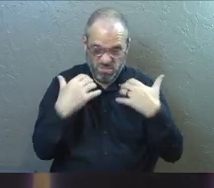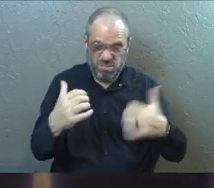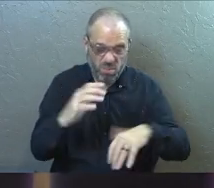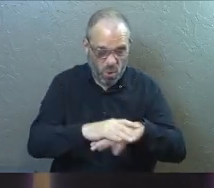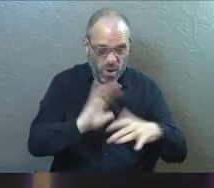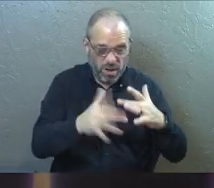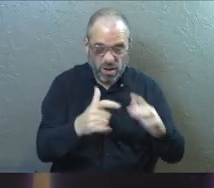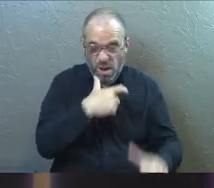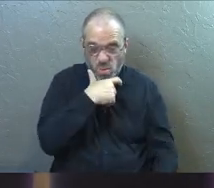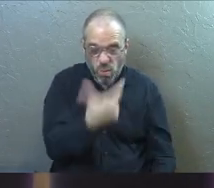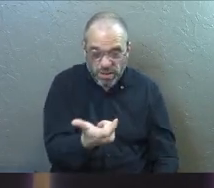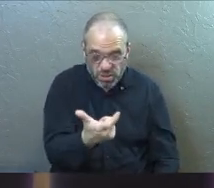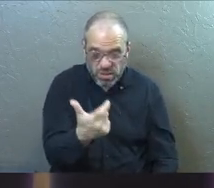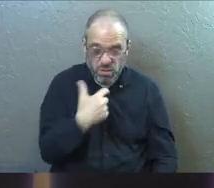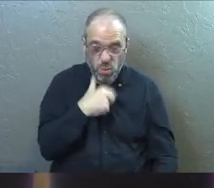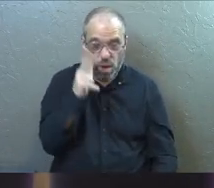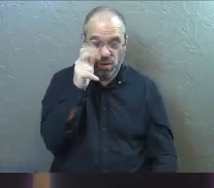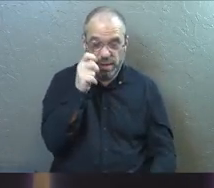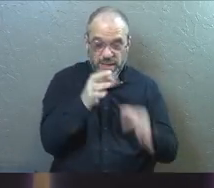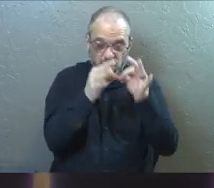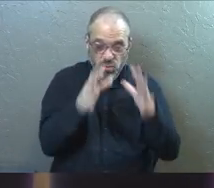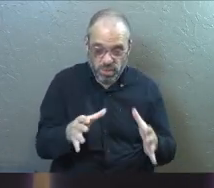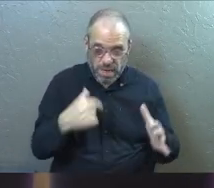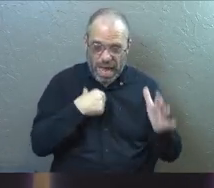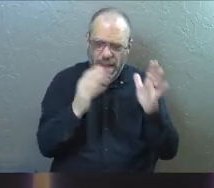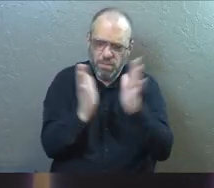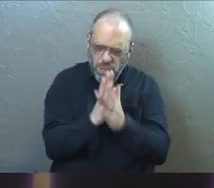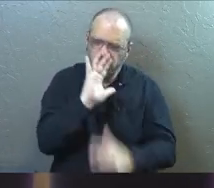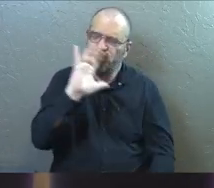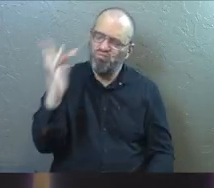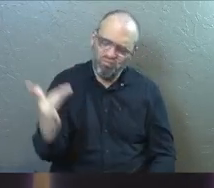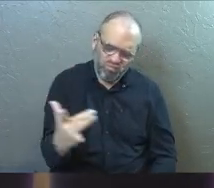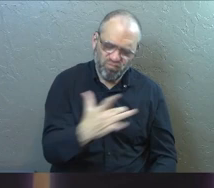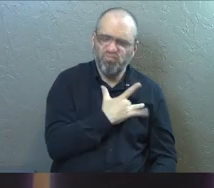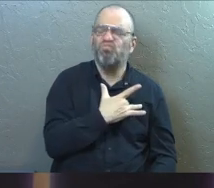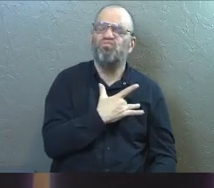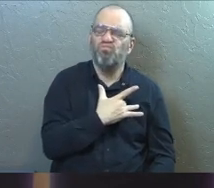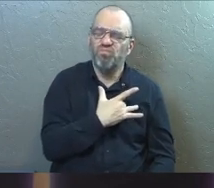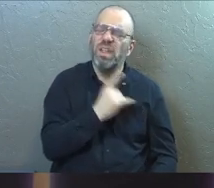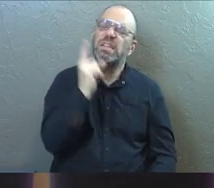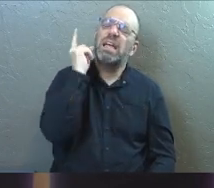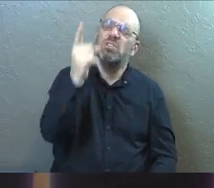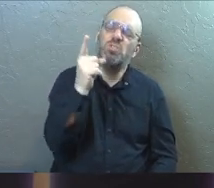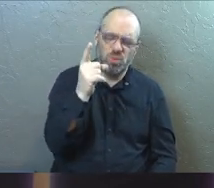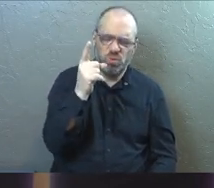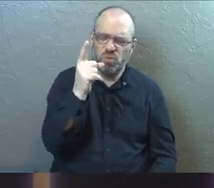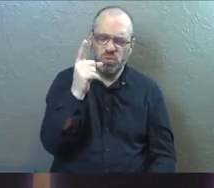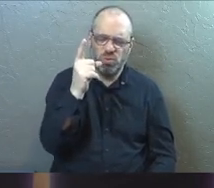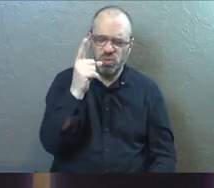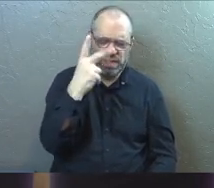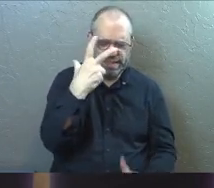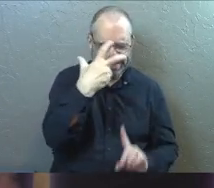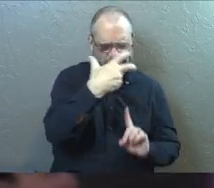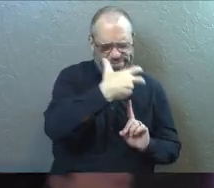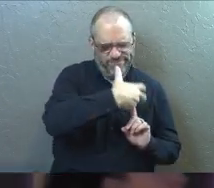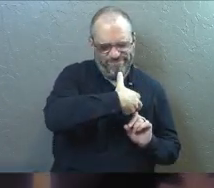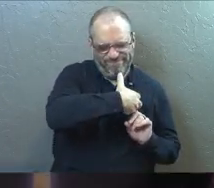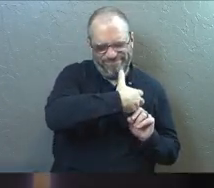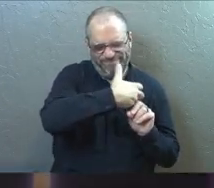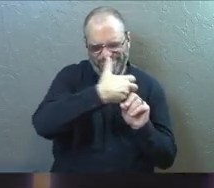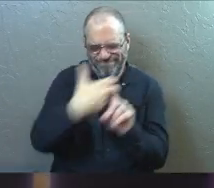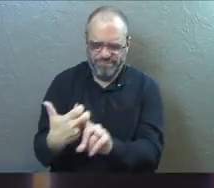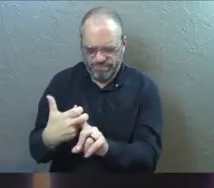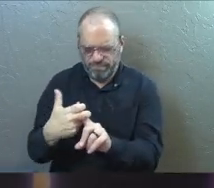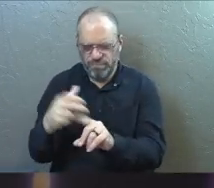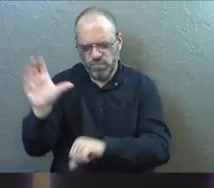are online that are watching Lord I pray God that you would reach out to us individually and God that you would just pull us into the body